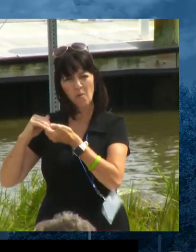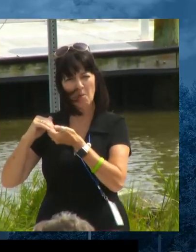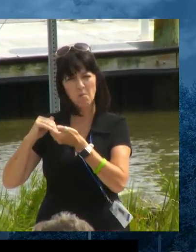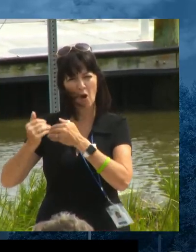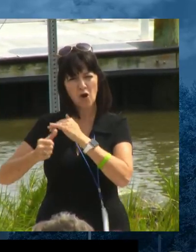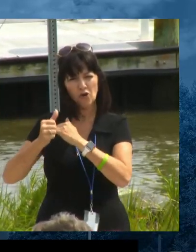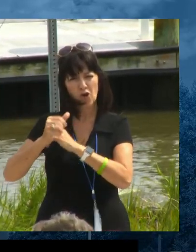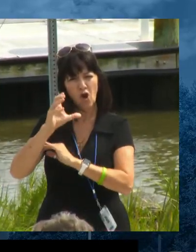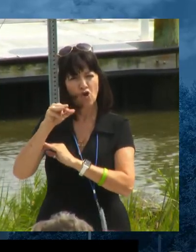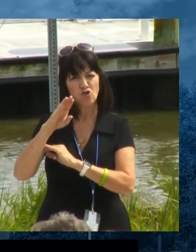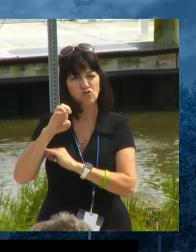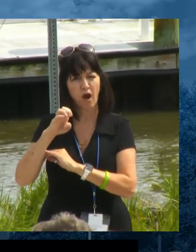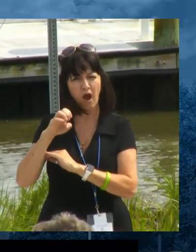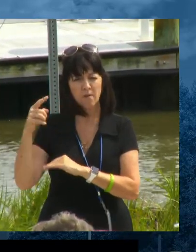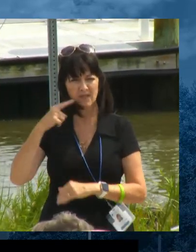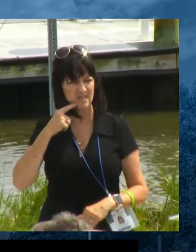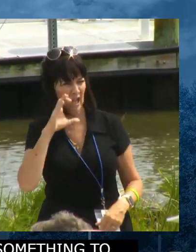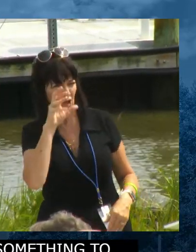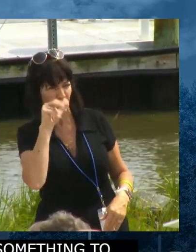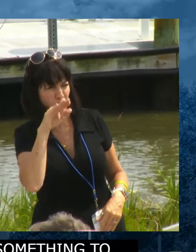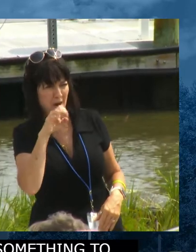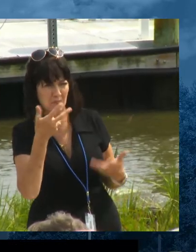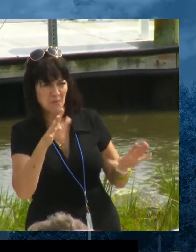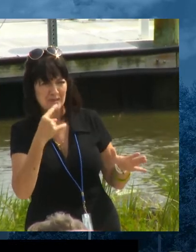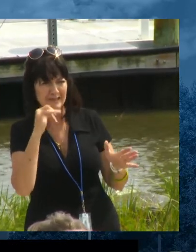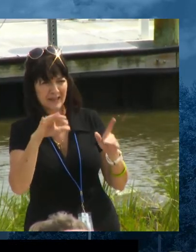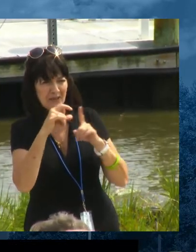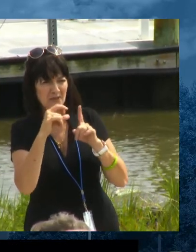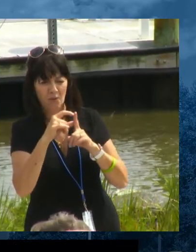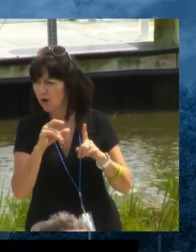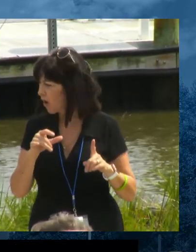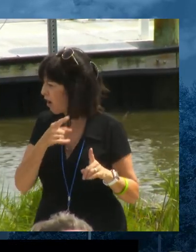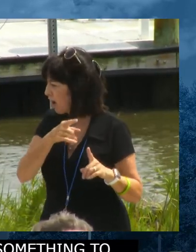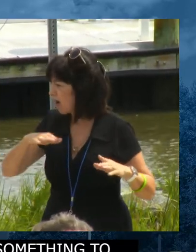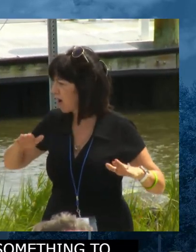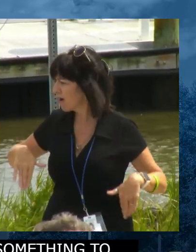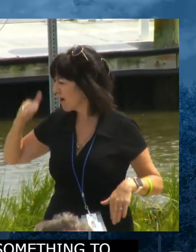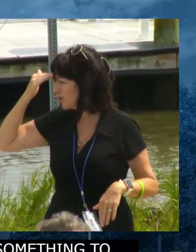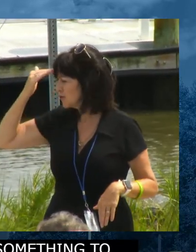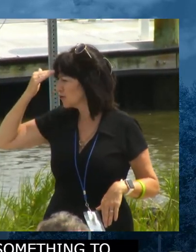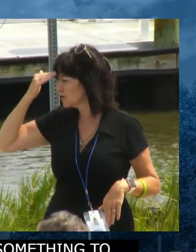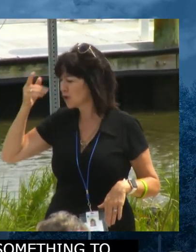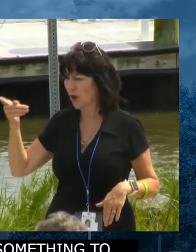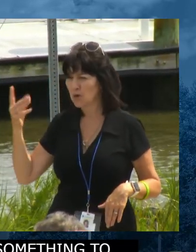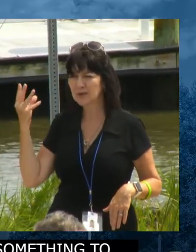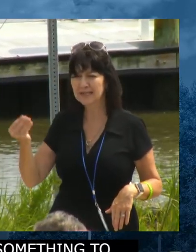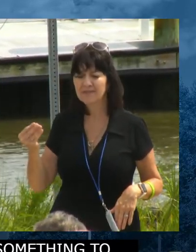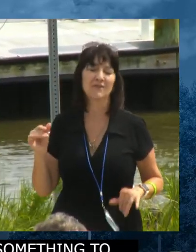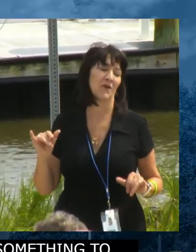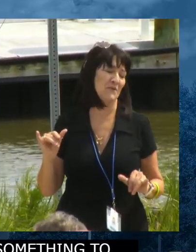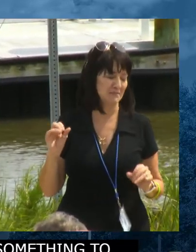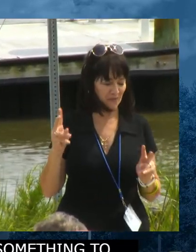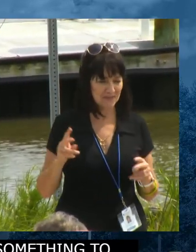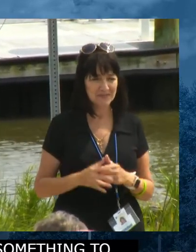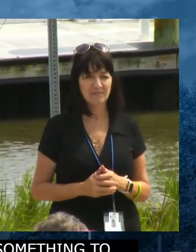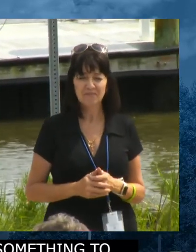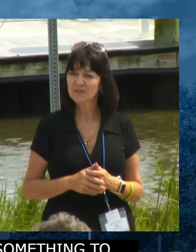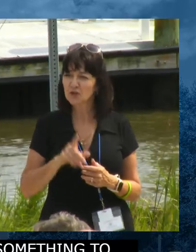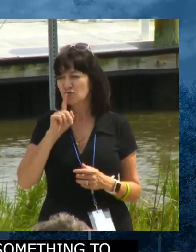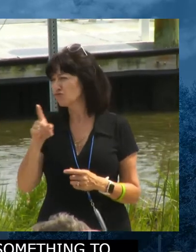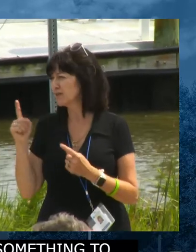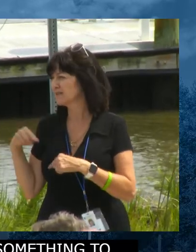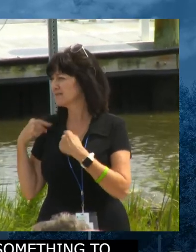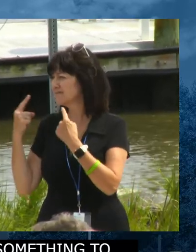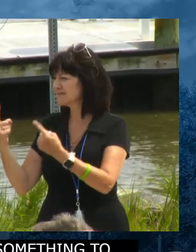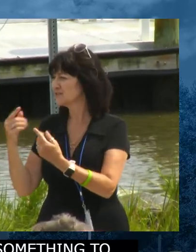They haven't found out yet, Ernie. That's all. That's why he's leaving. I just want to say it's been it's been it's been good. It's